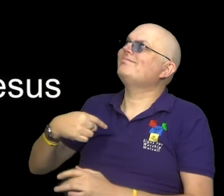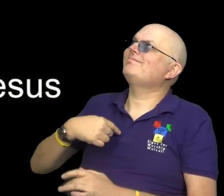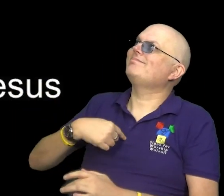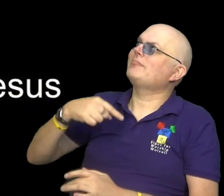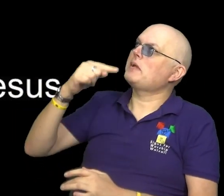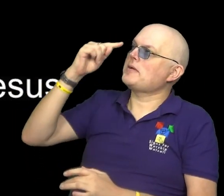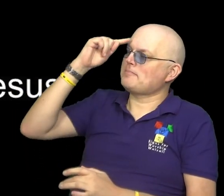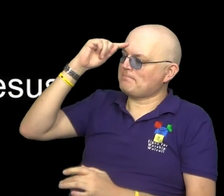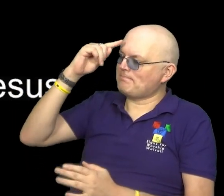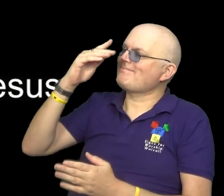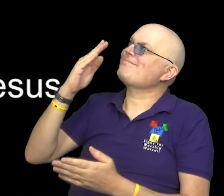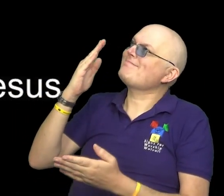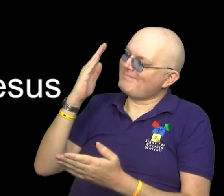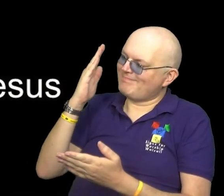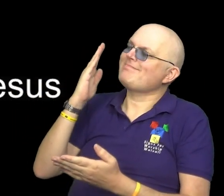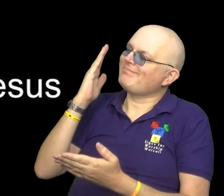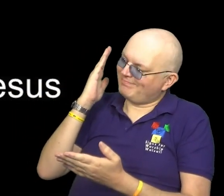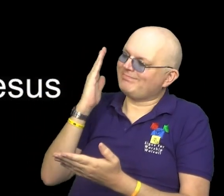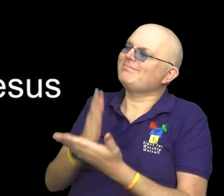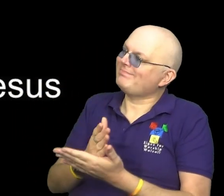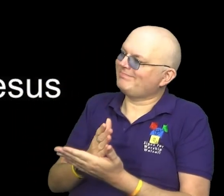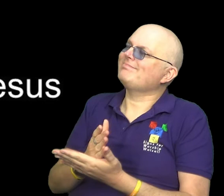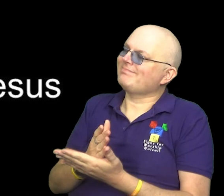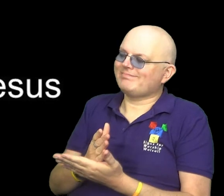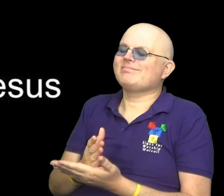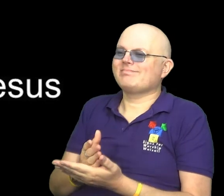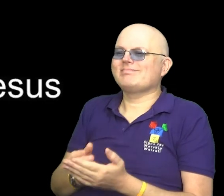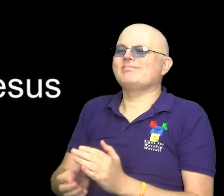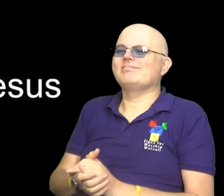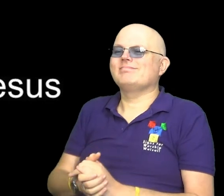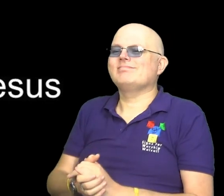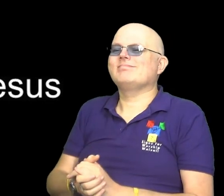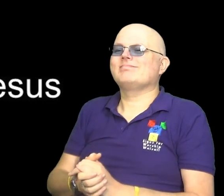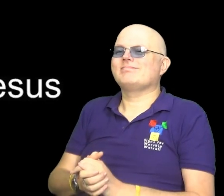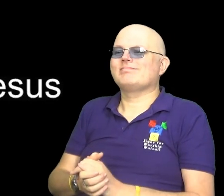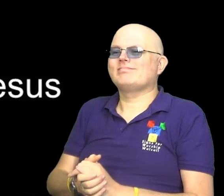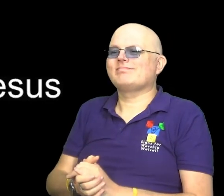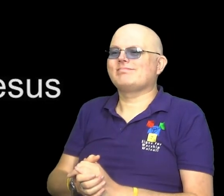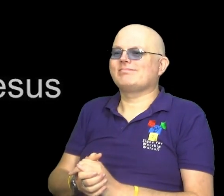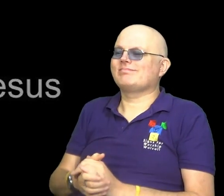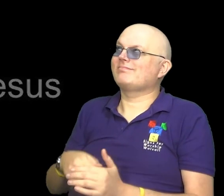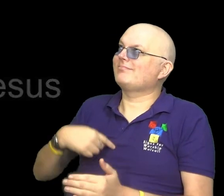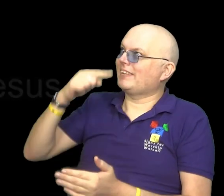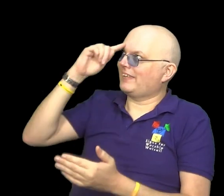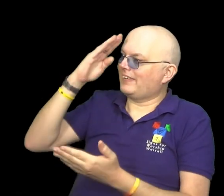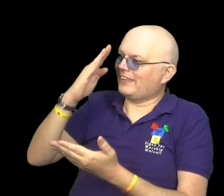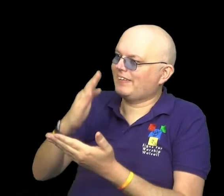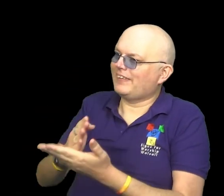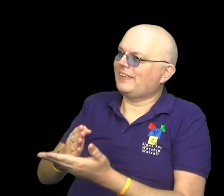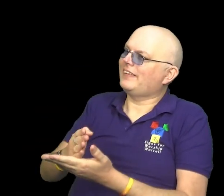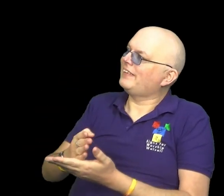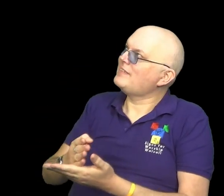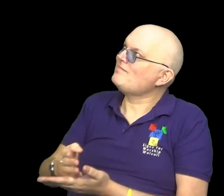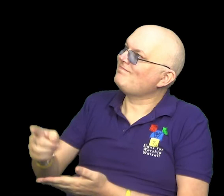believe in the Holy Spirit, our